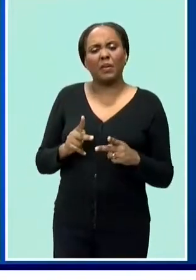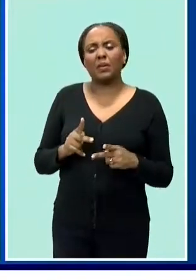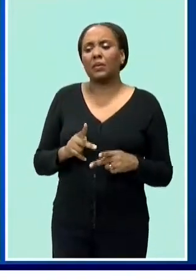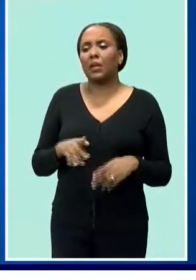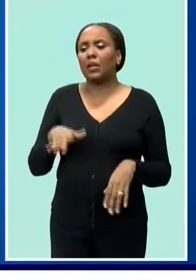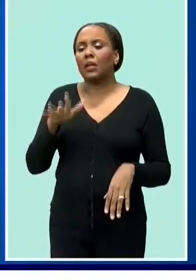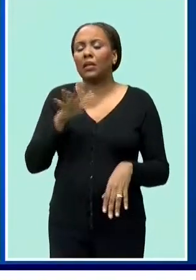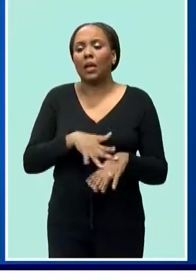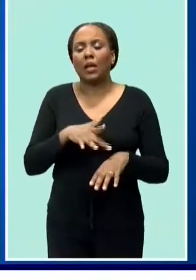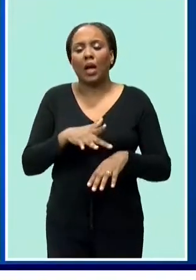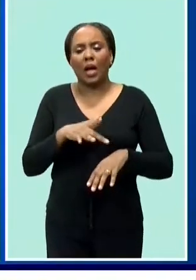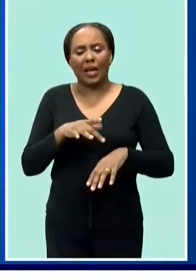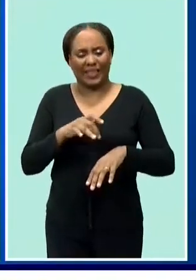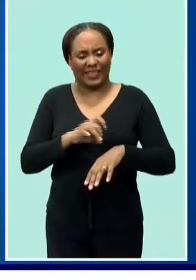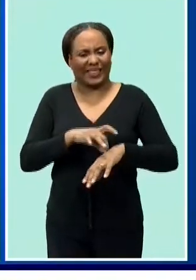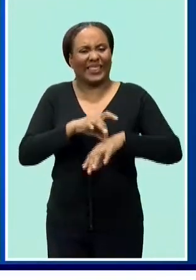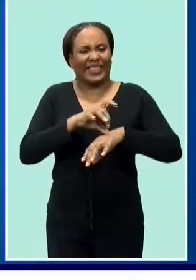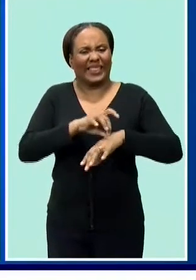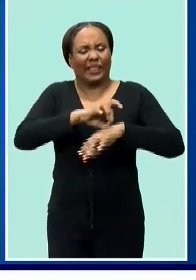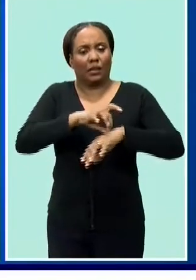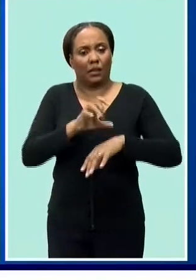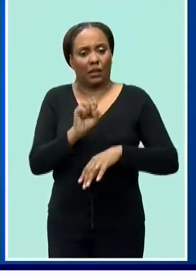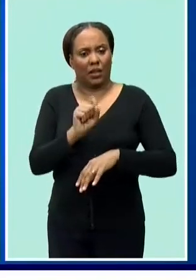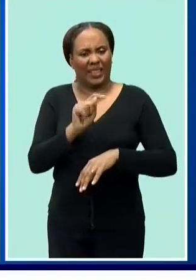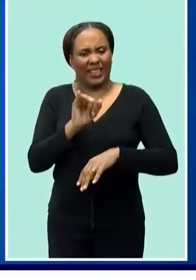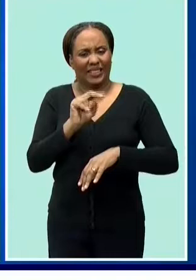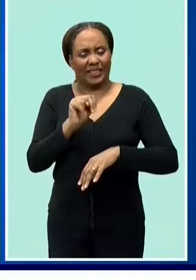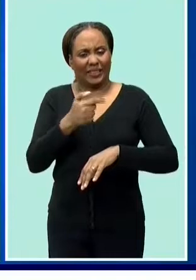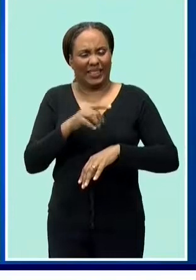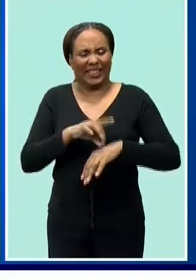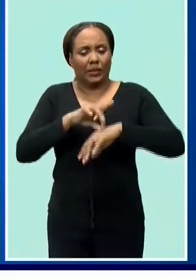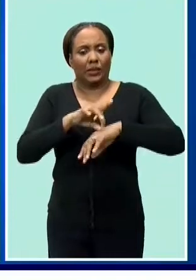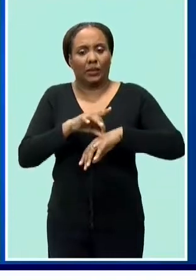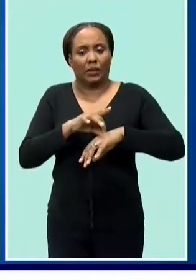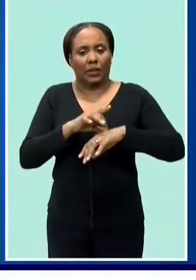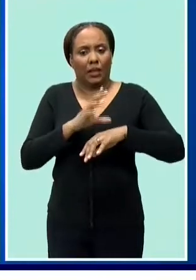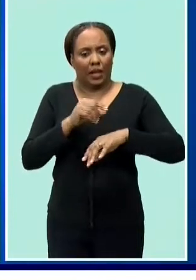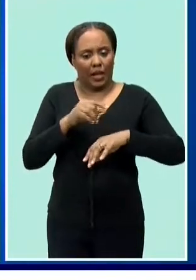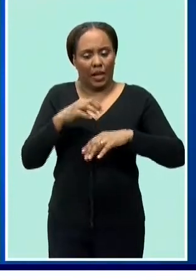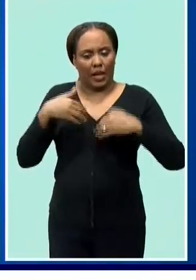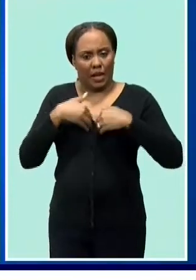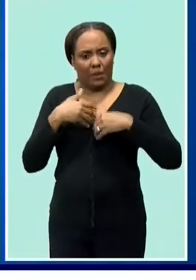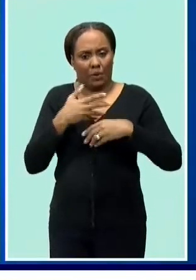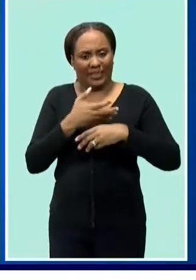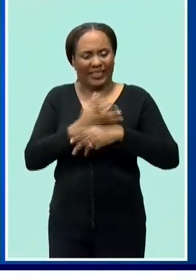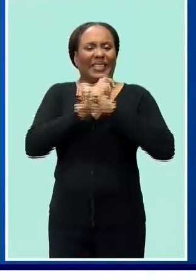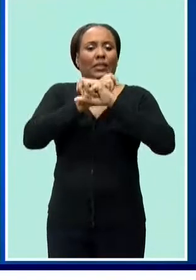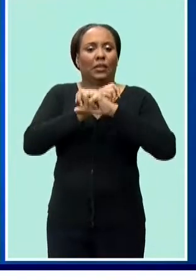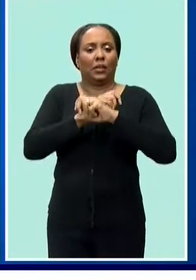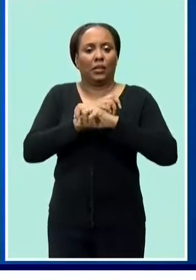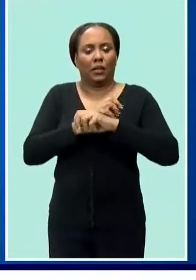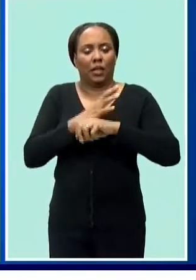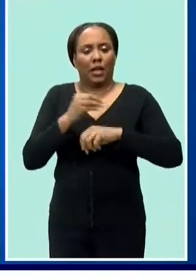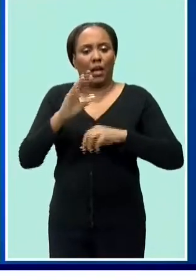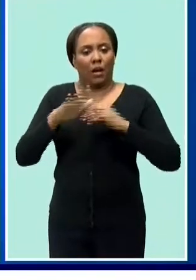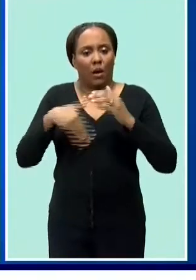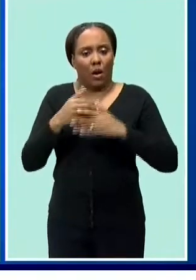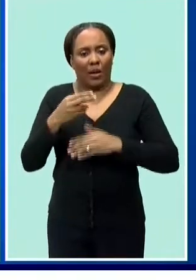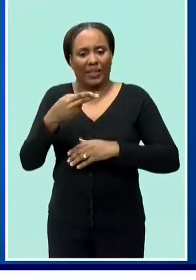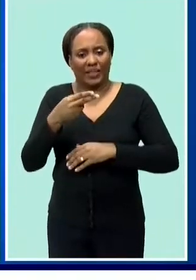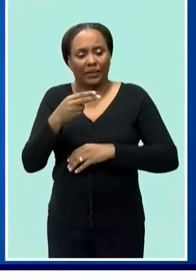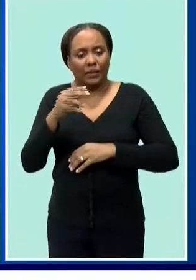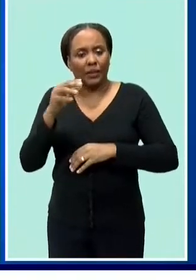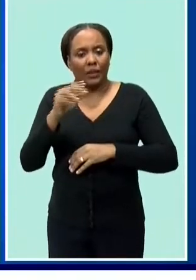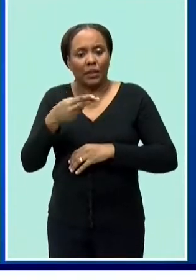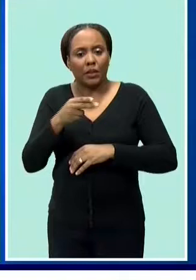you know they can be adverse effects as a defense mechanism will also push off here at you